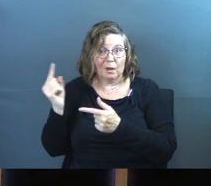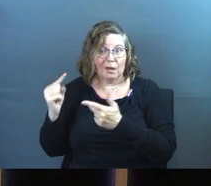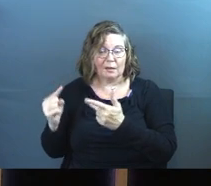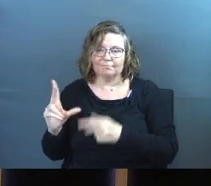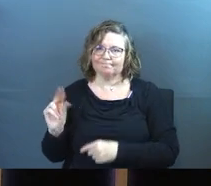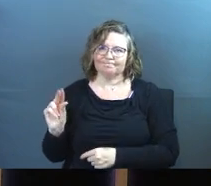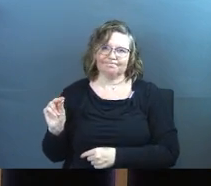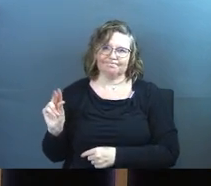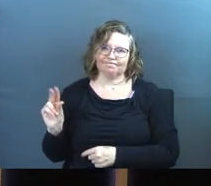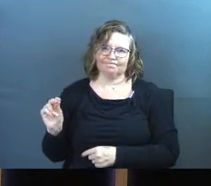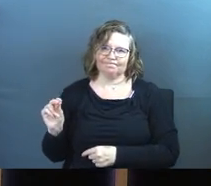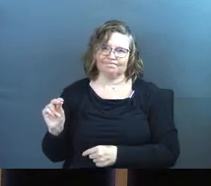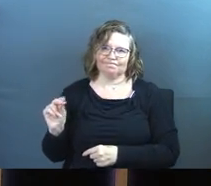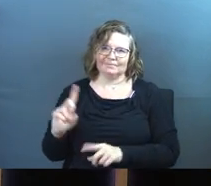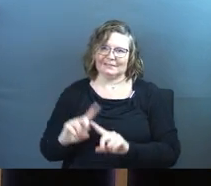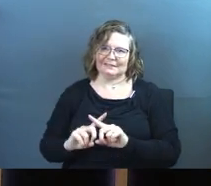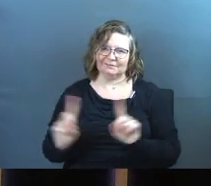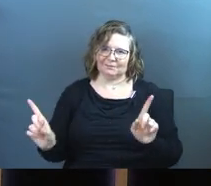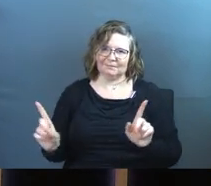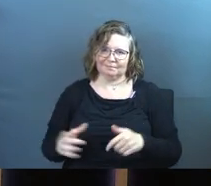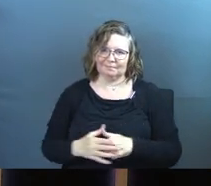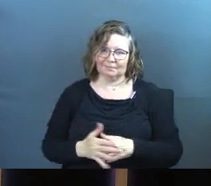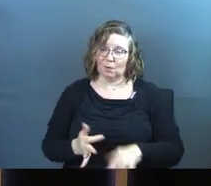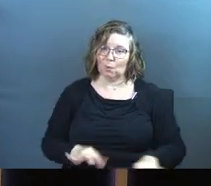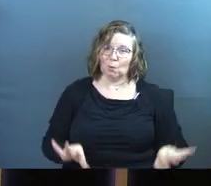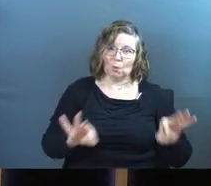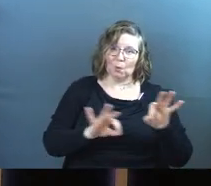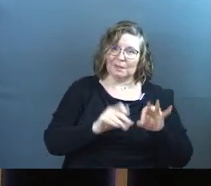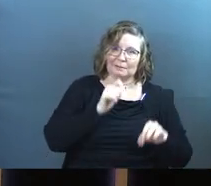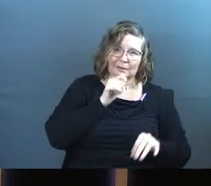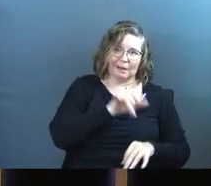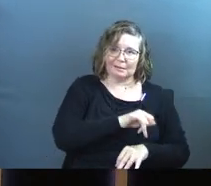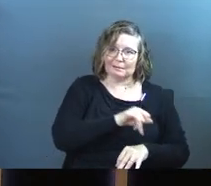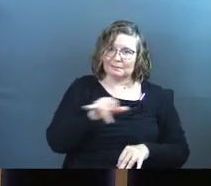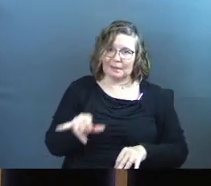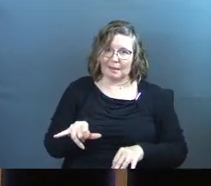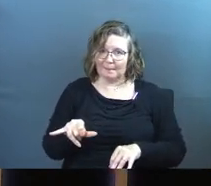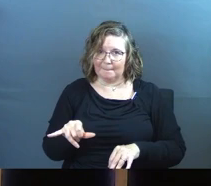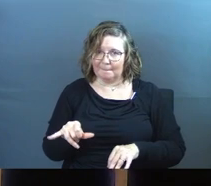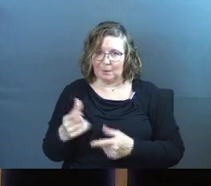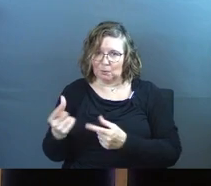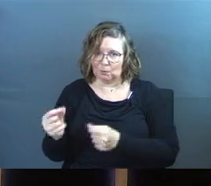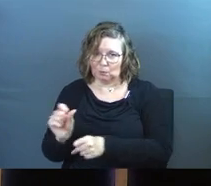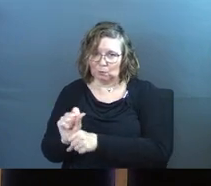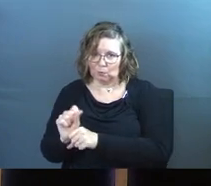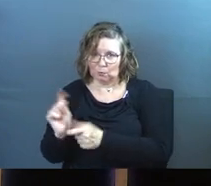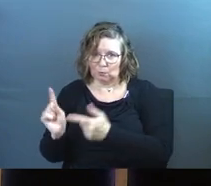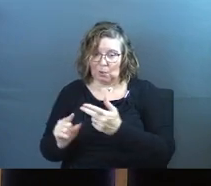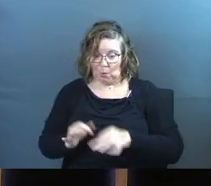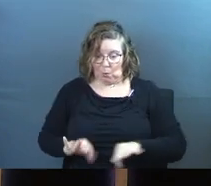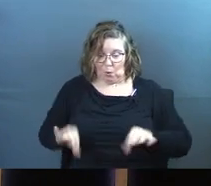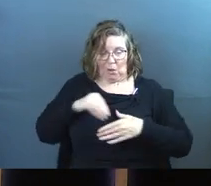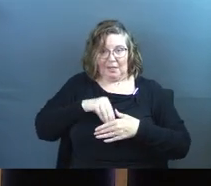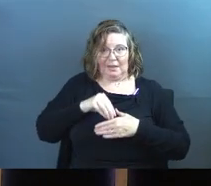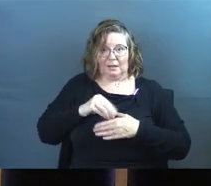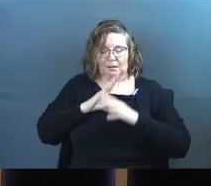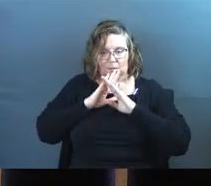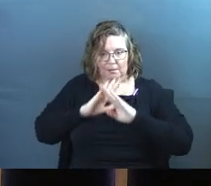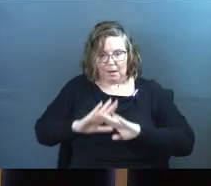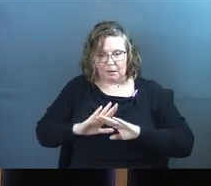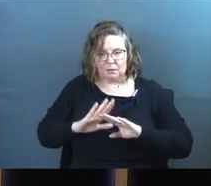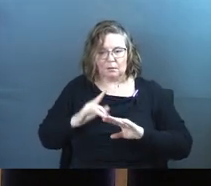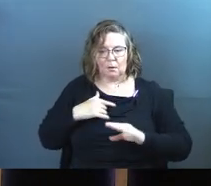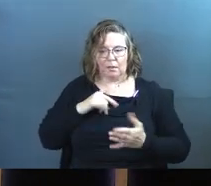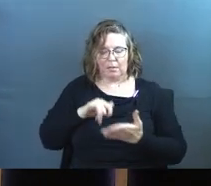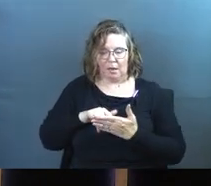Let that simmer. Your worth is not the same as your usefulness. There's something about solitude as a space